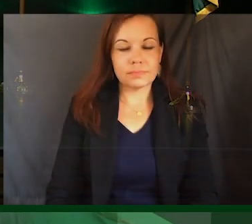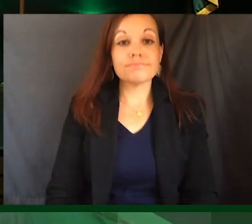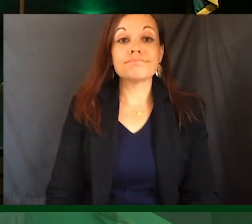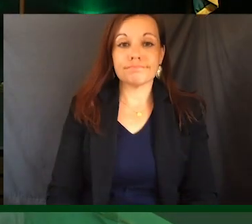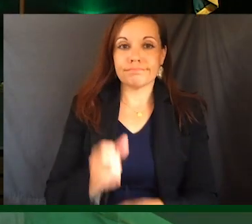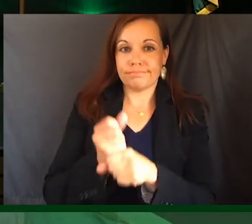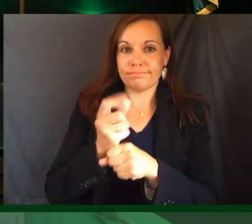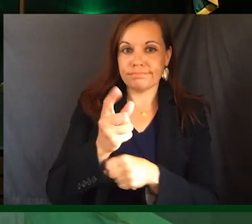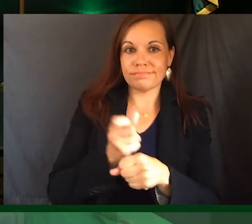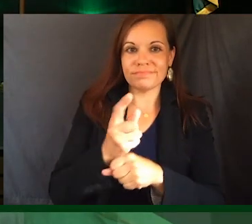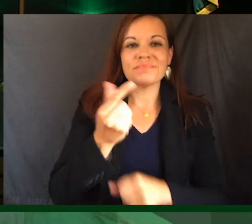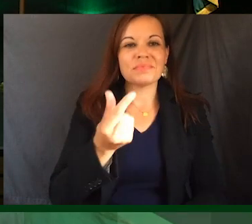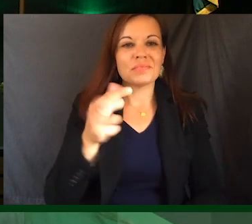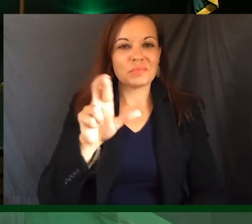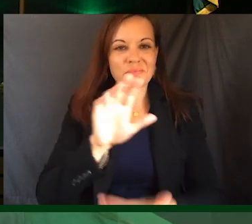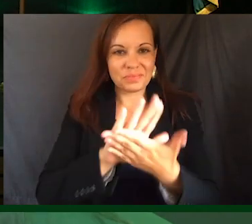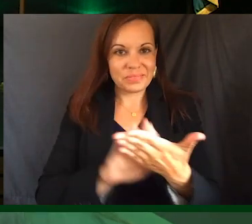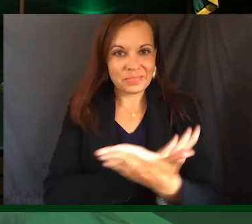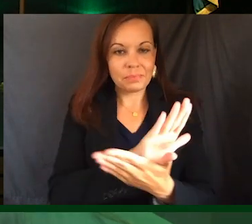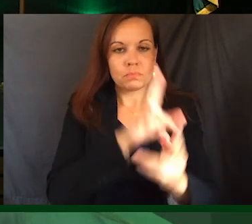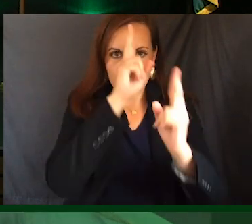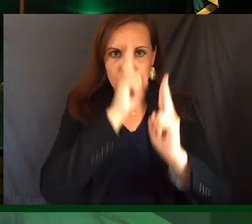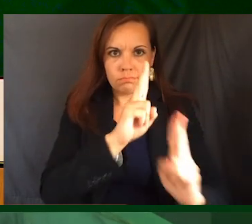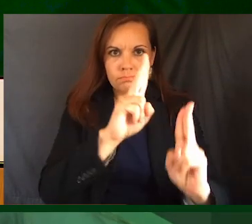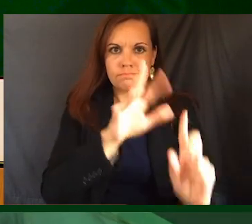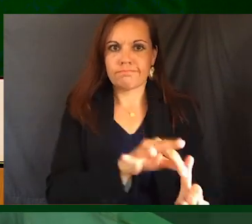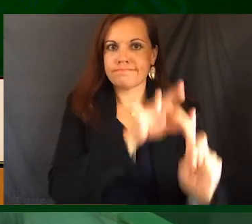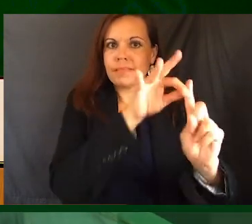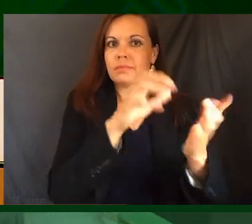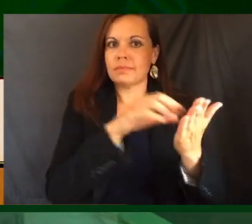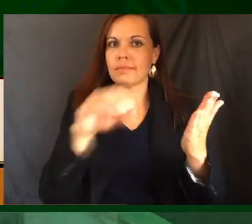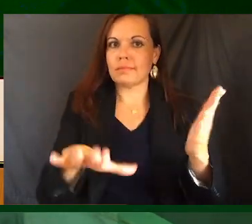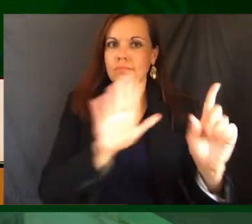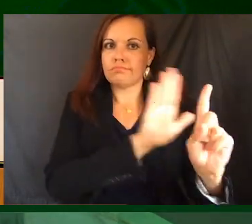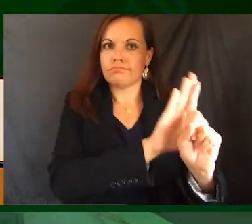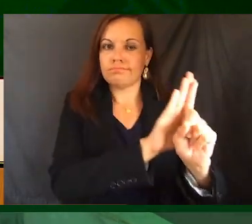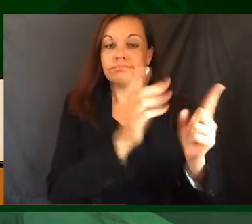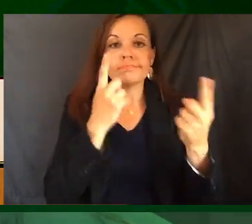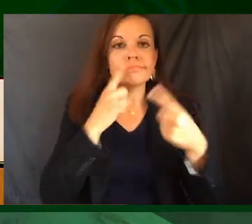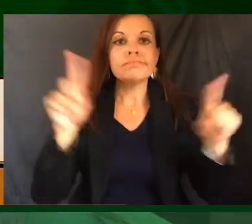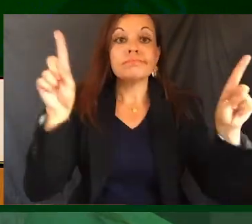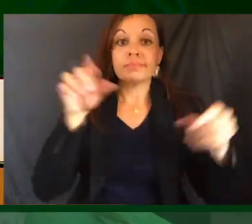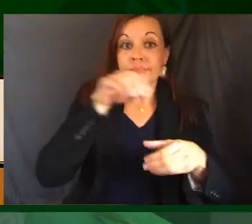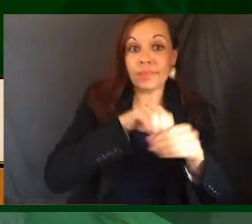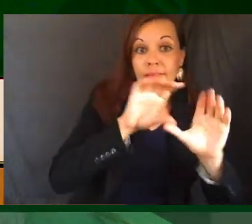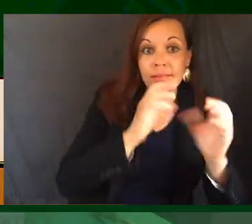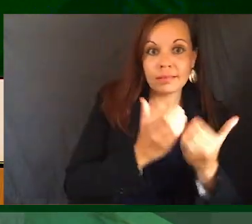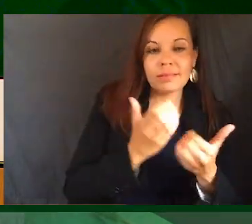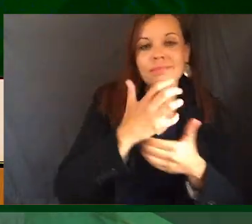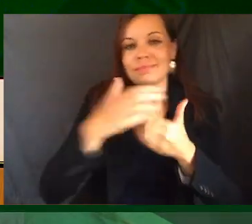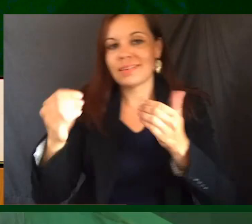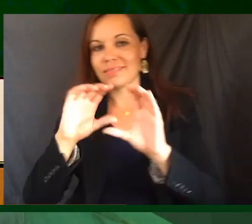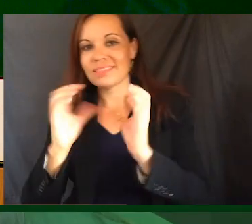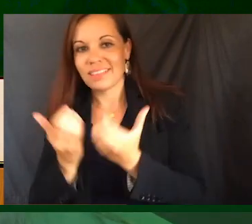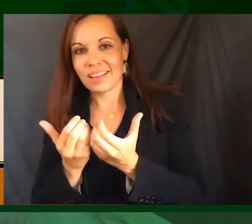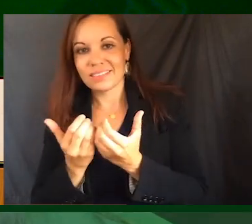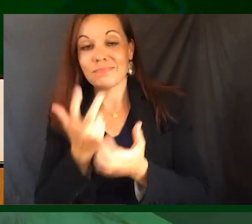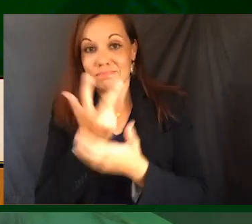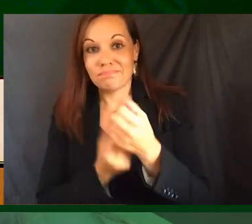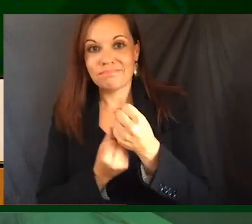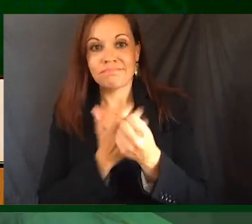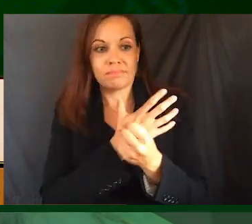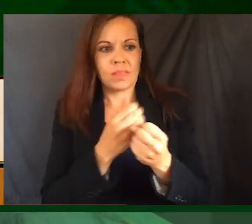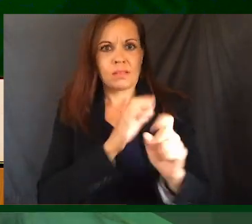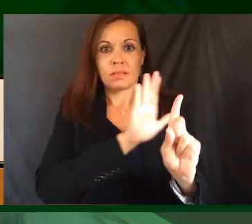Each year, Green River College honors an outstanding student who has achieved success both in and out of the classroom, and whom, by their